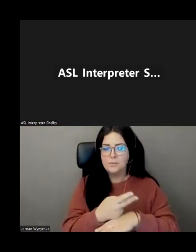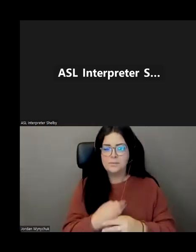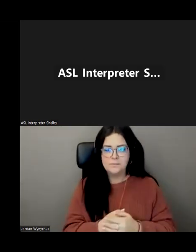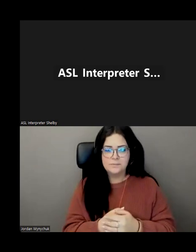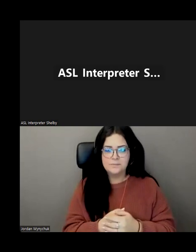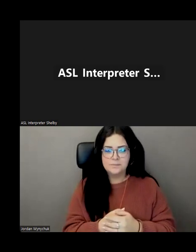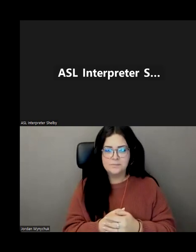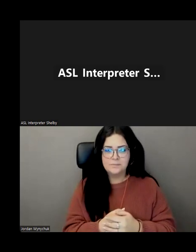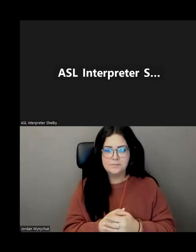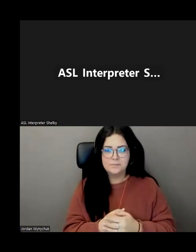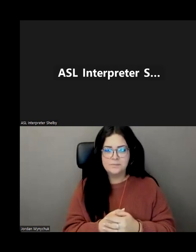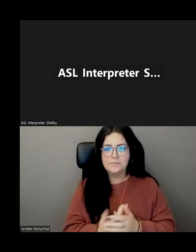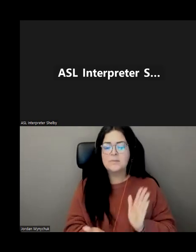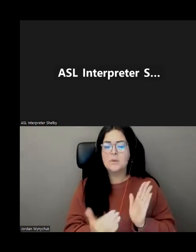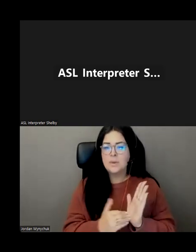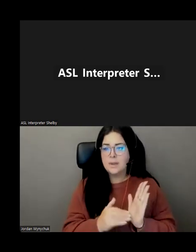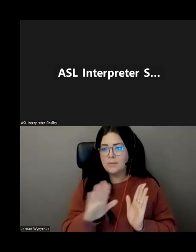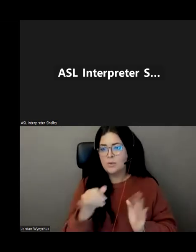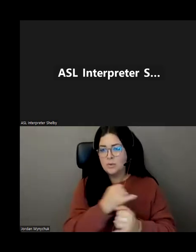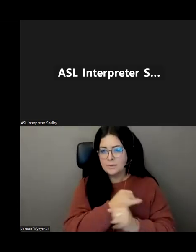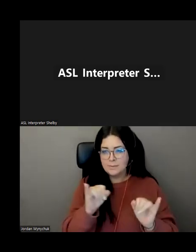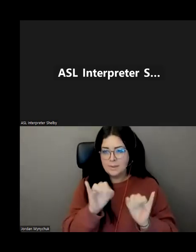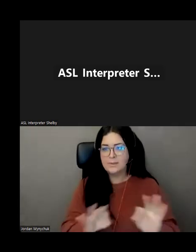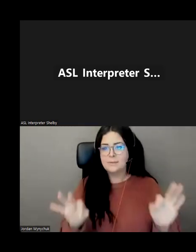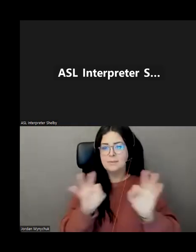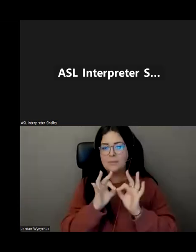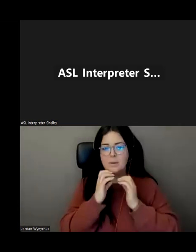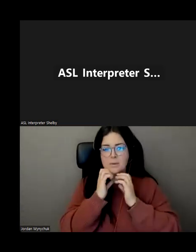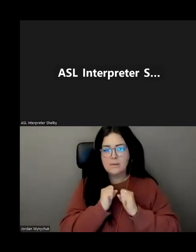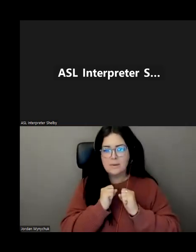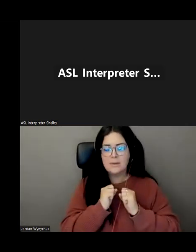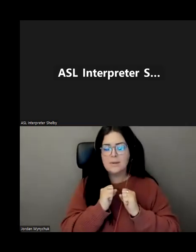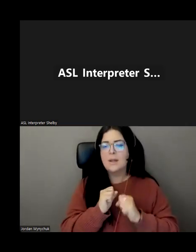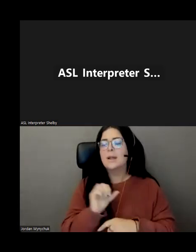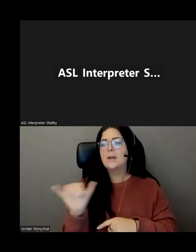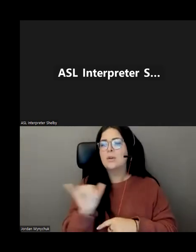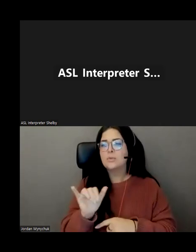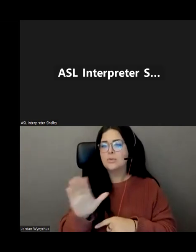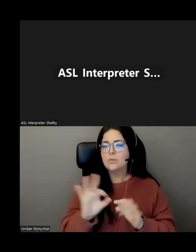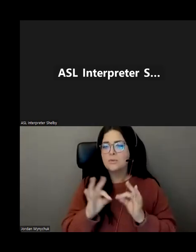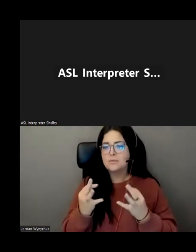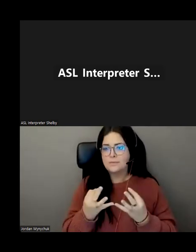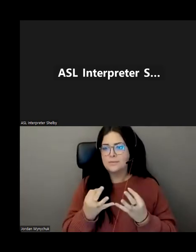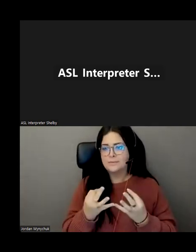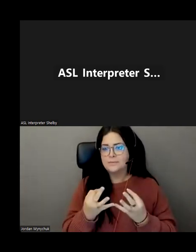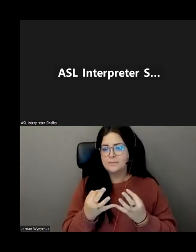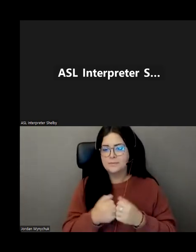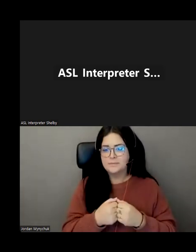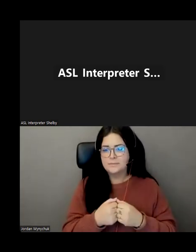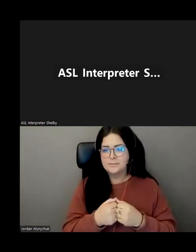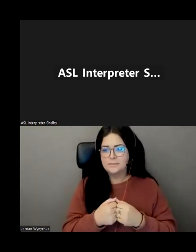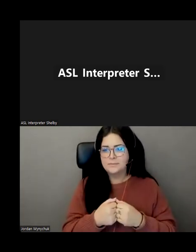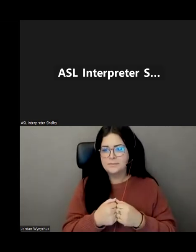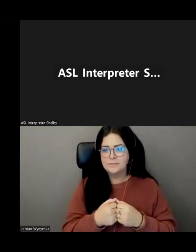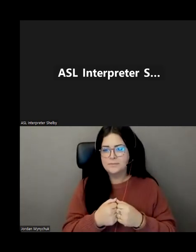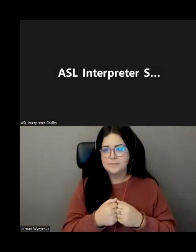again maintain your independence uh and as well for your for your family members uh uh